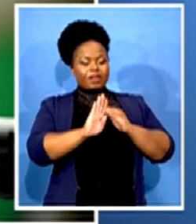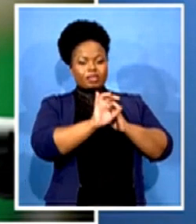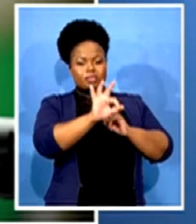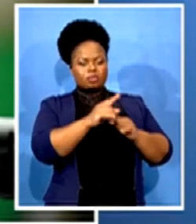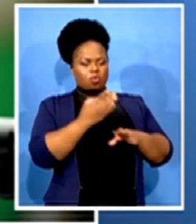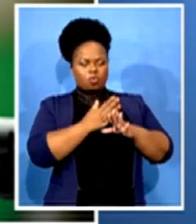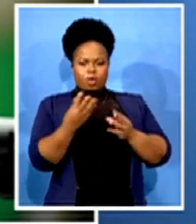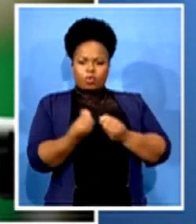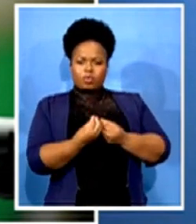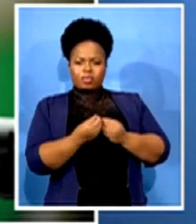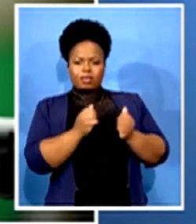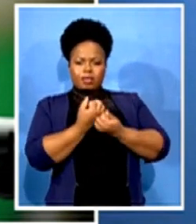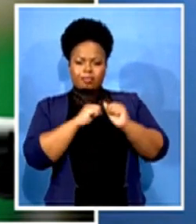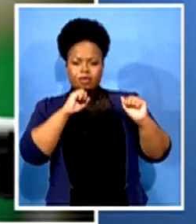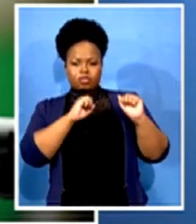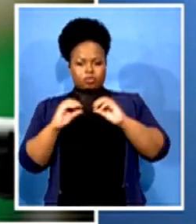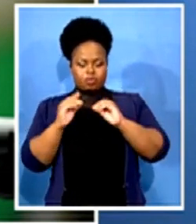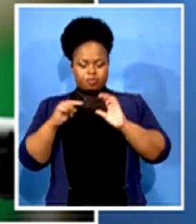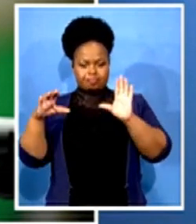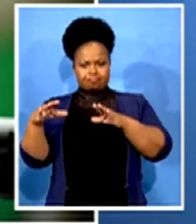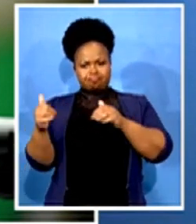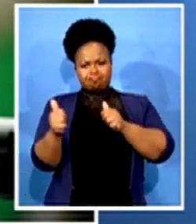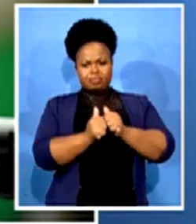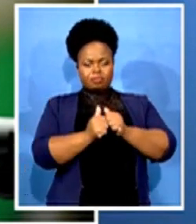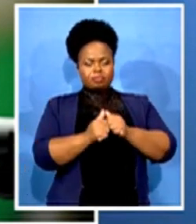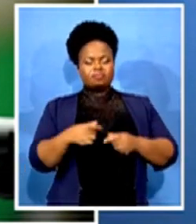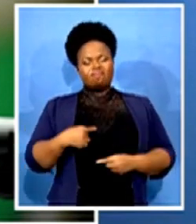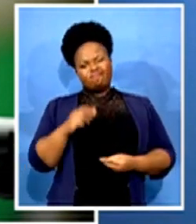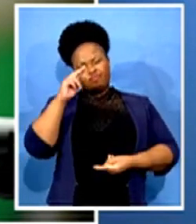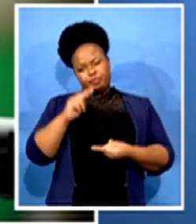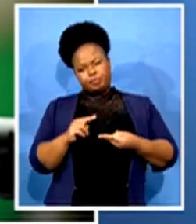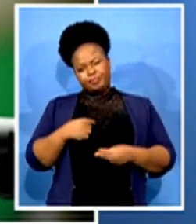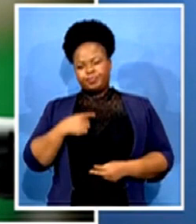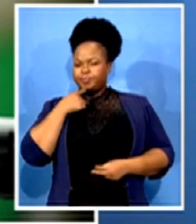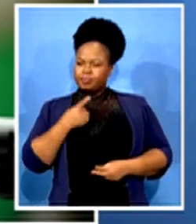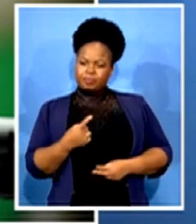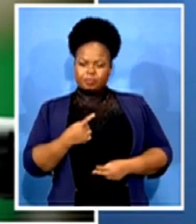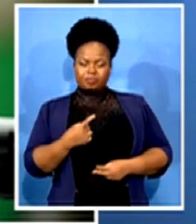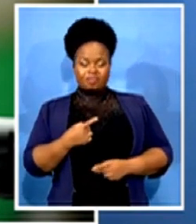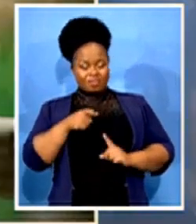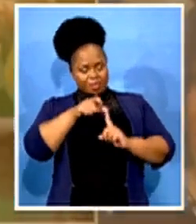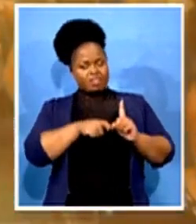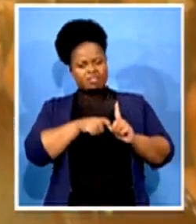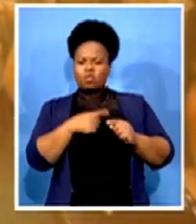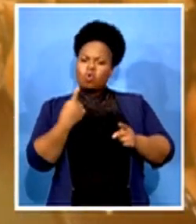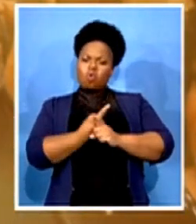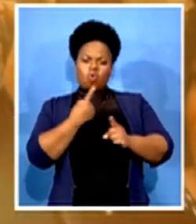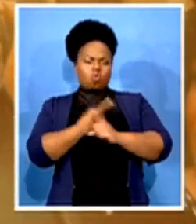I would say in a nutshell he was an optimist. I guess that